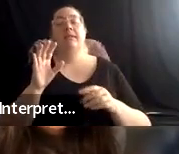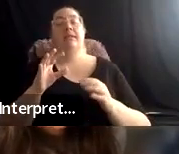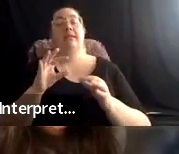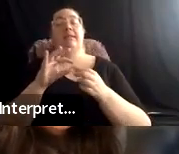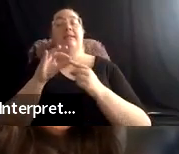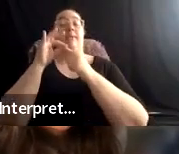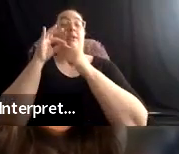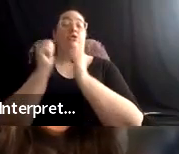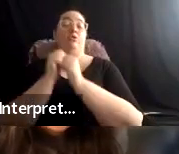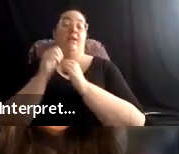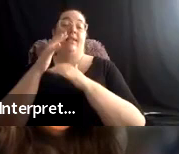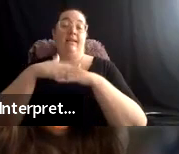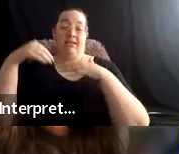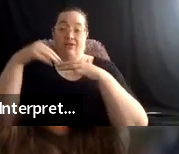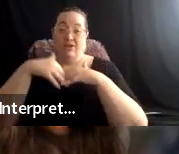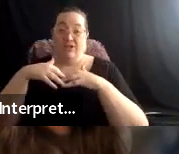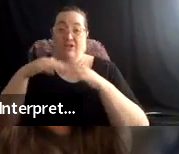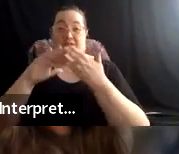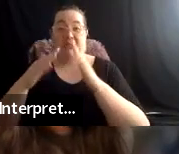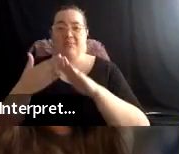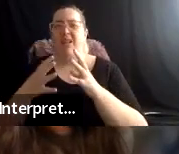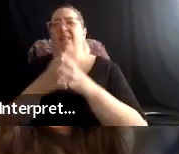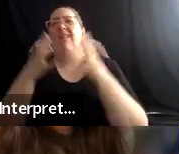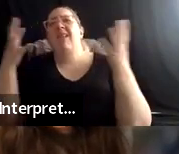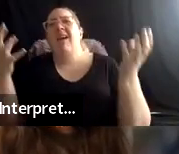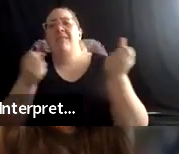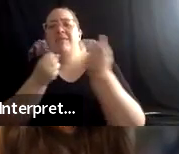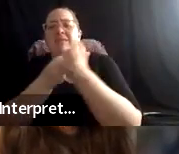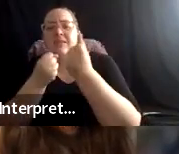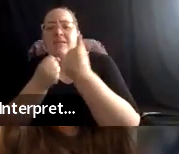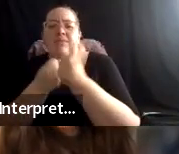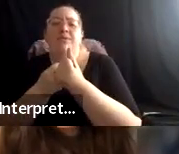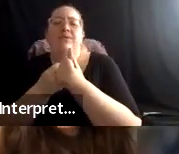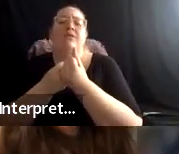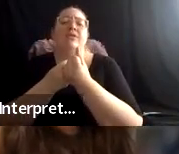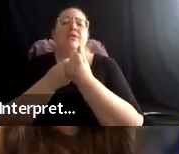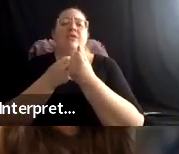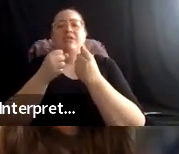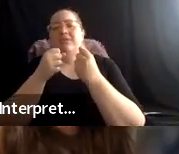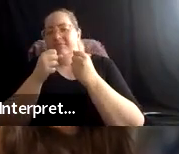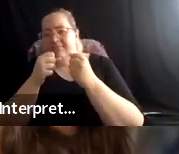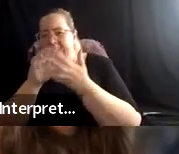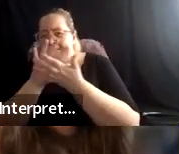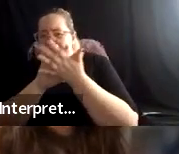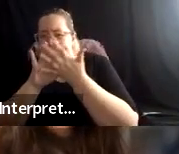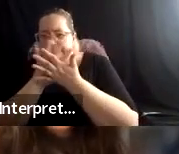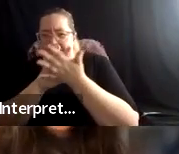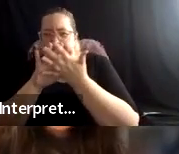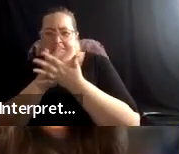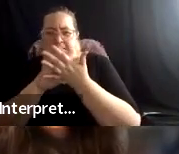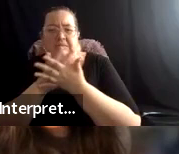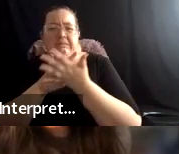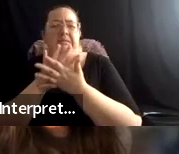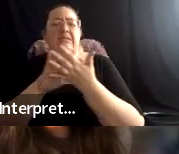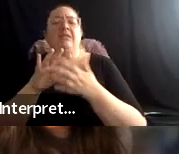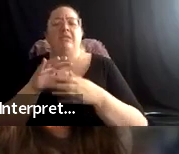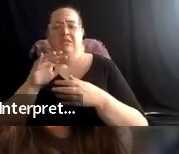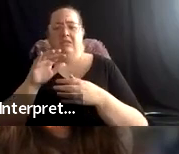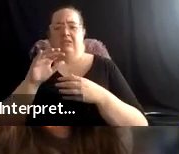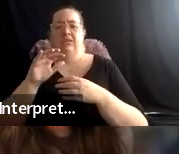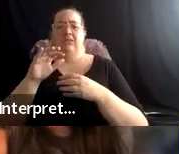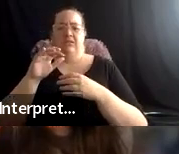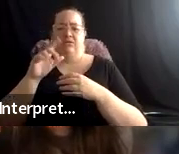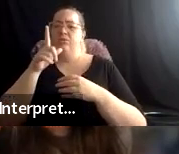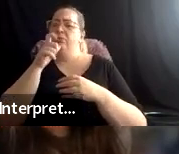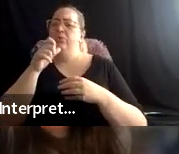much support for people who are willing to grow up and learn, from our community. And I think